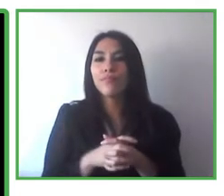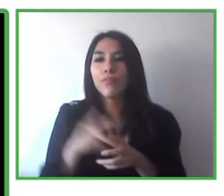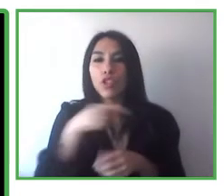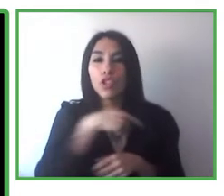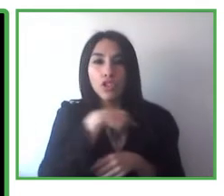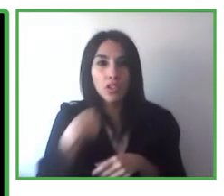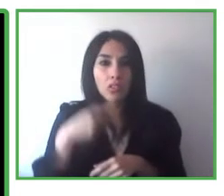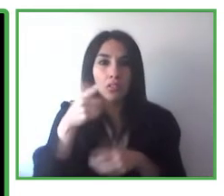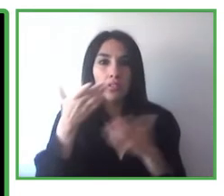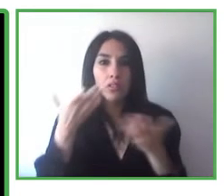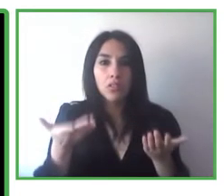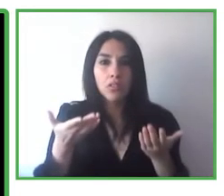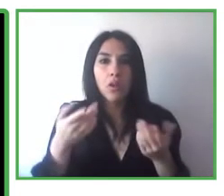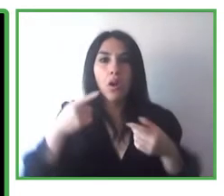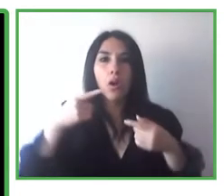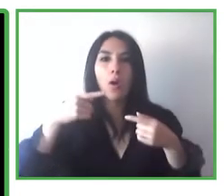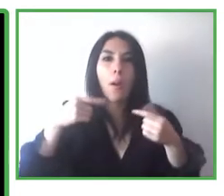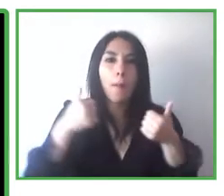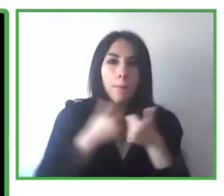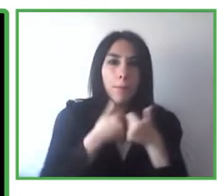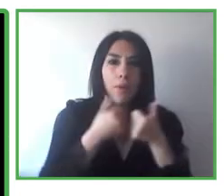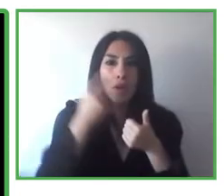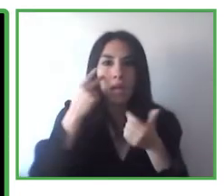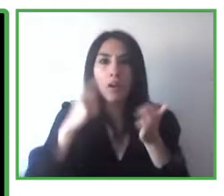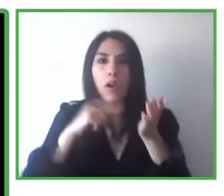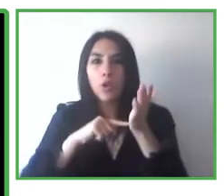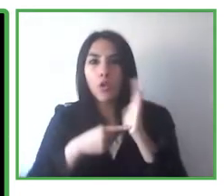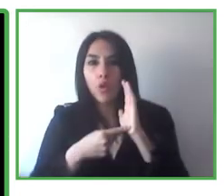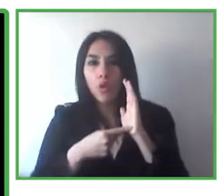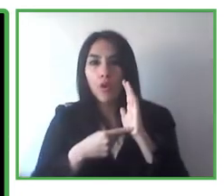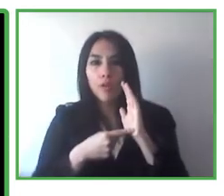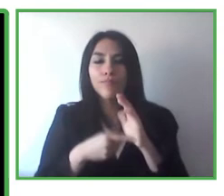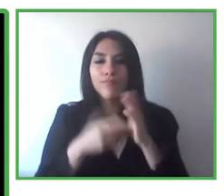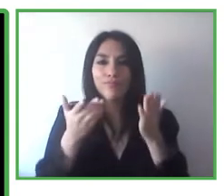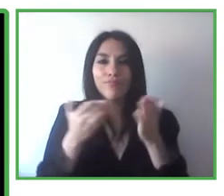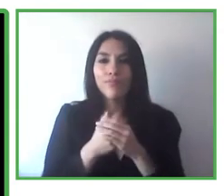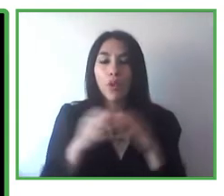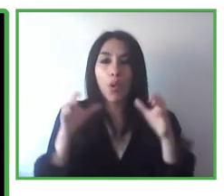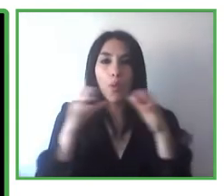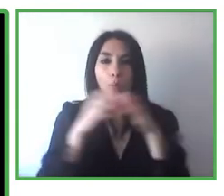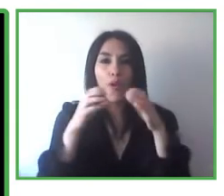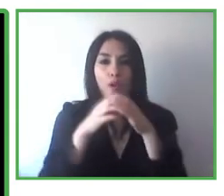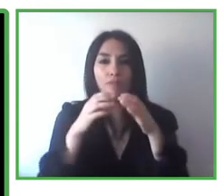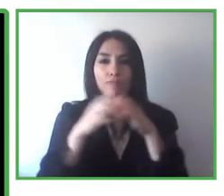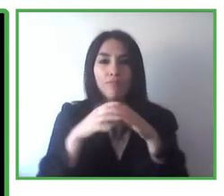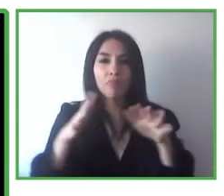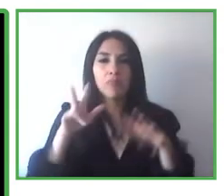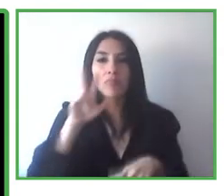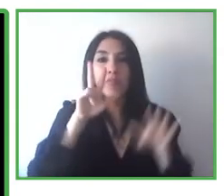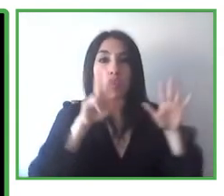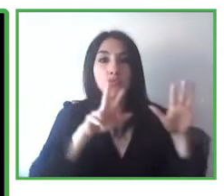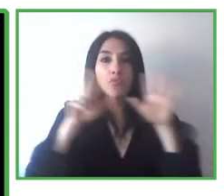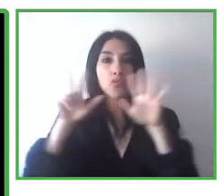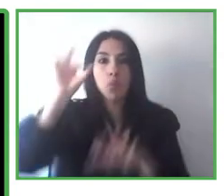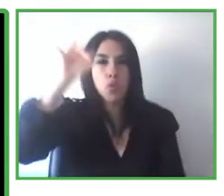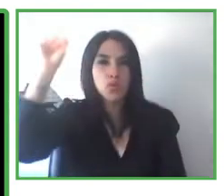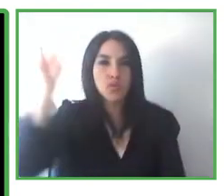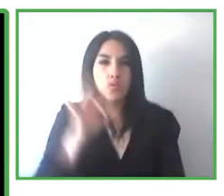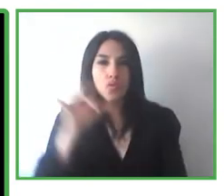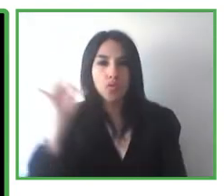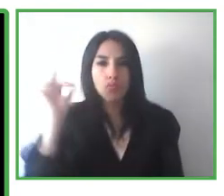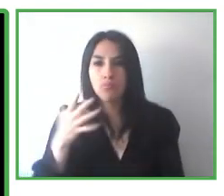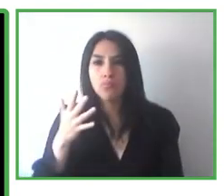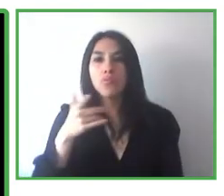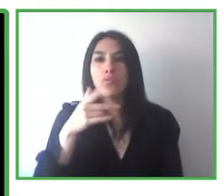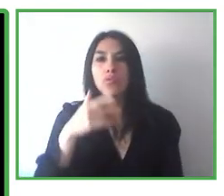checked the technology for months before giving us the feedback, where 88% of the users were totally